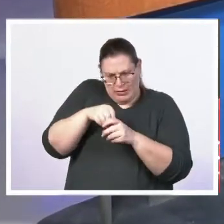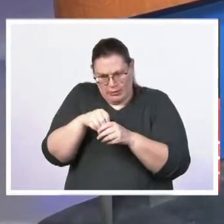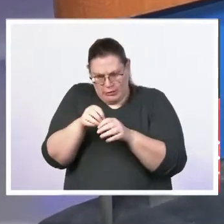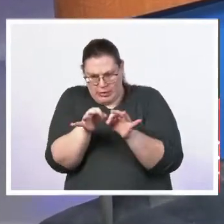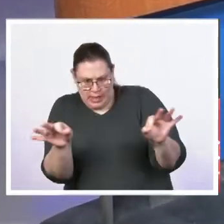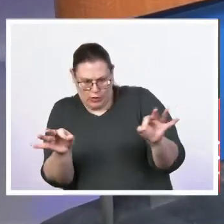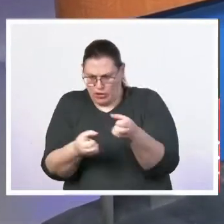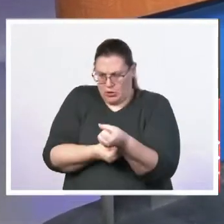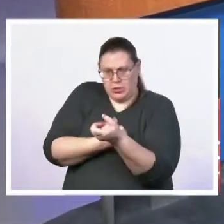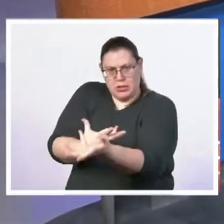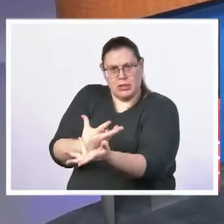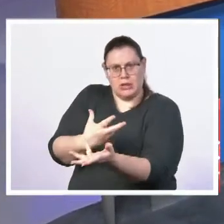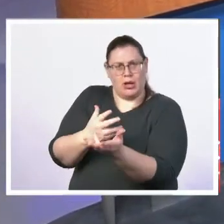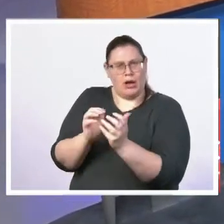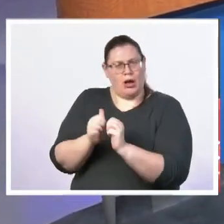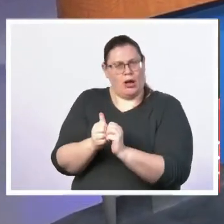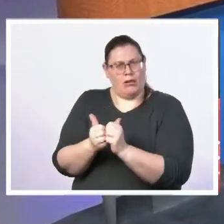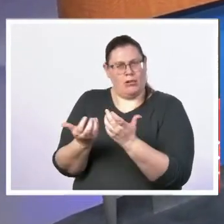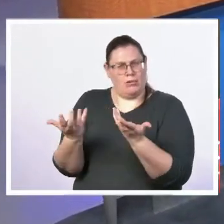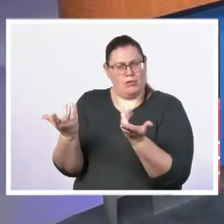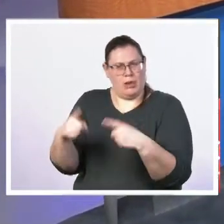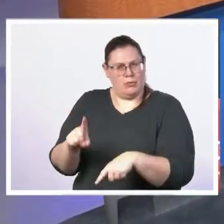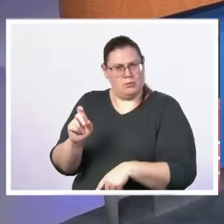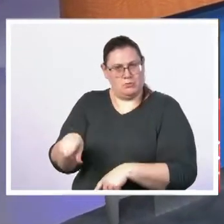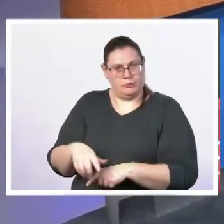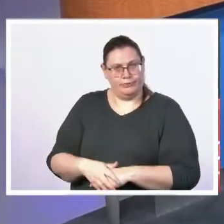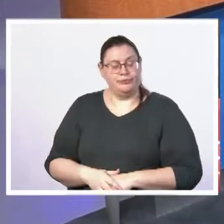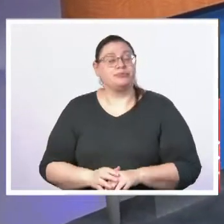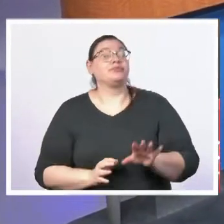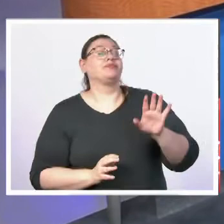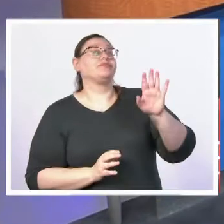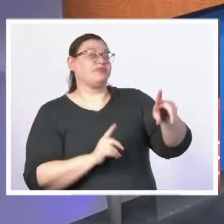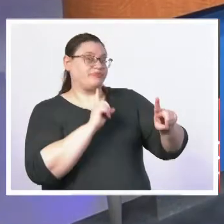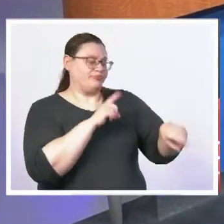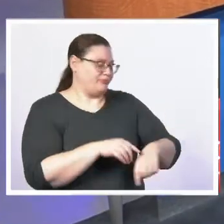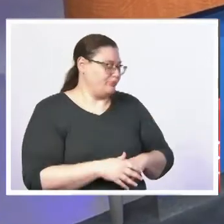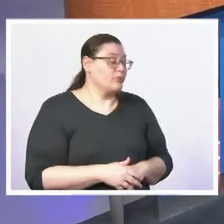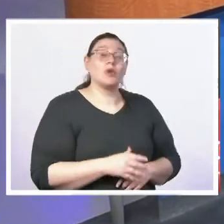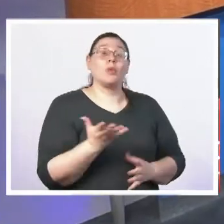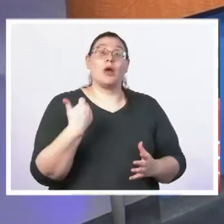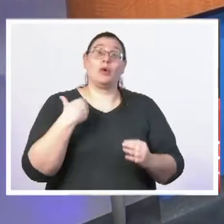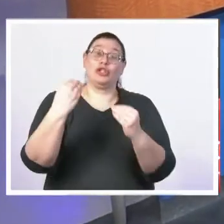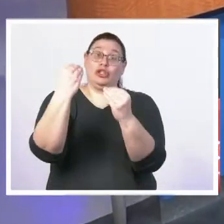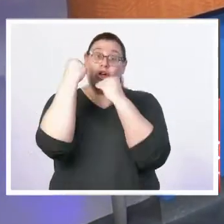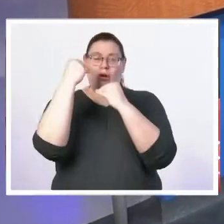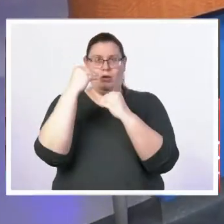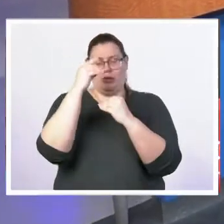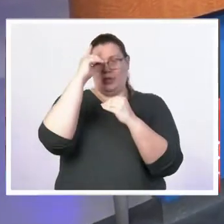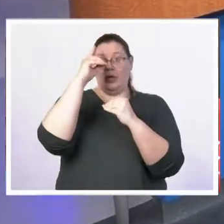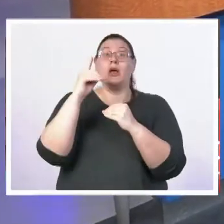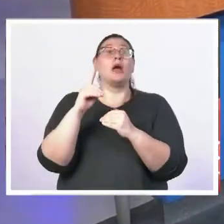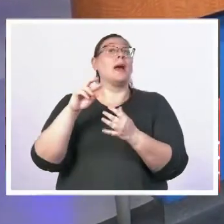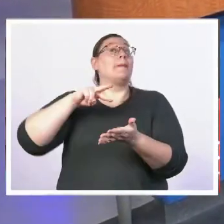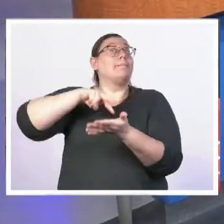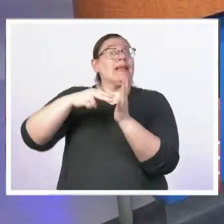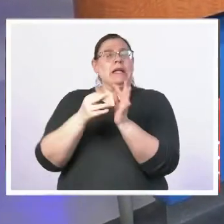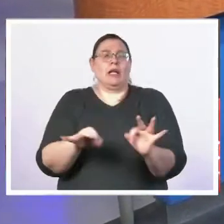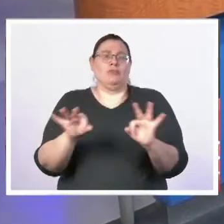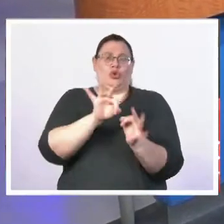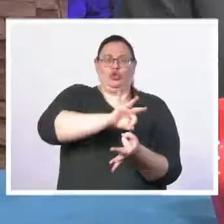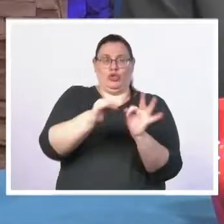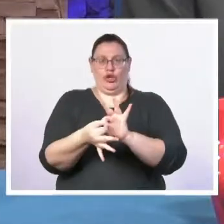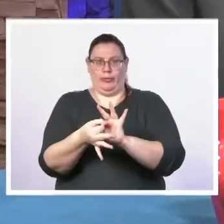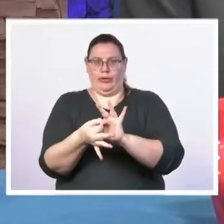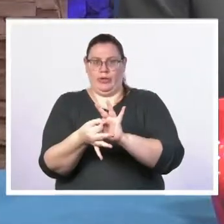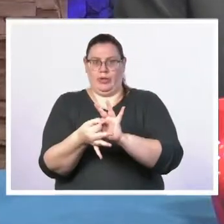language within the language in order to express the information well one of the things that were taught is to interpret for meaning